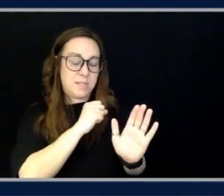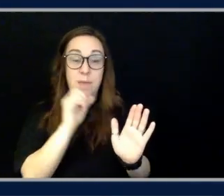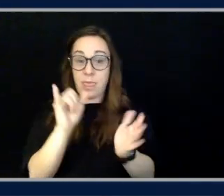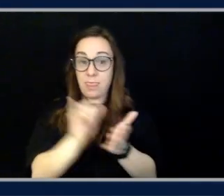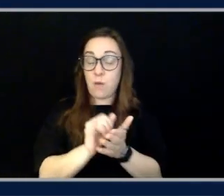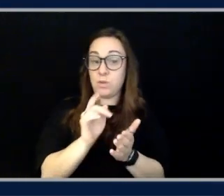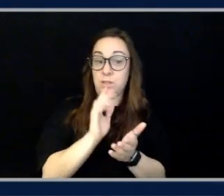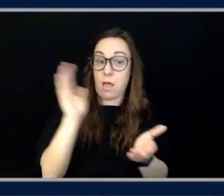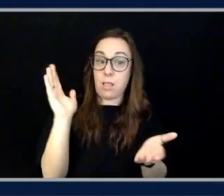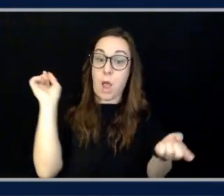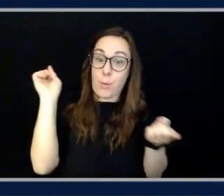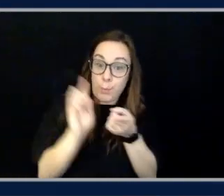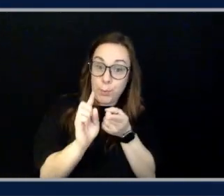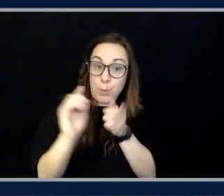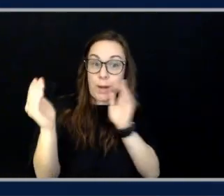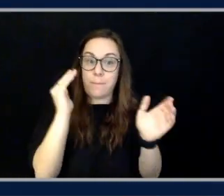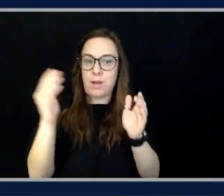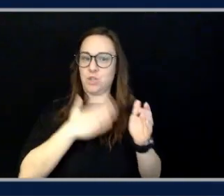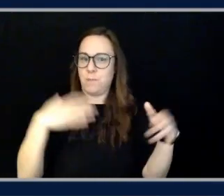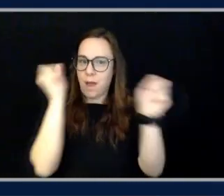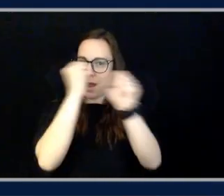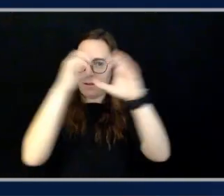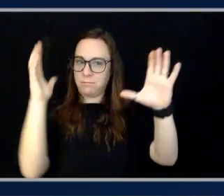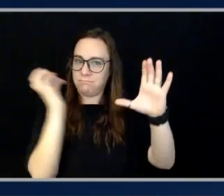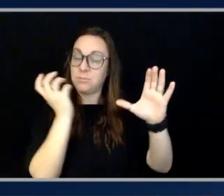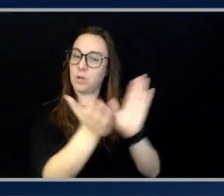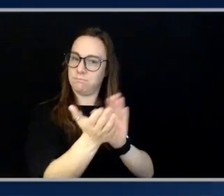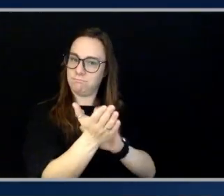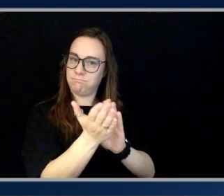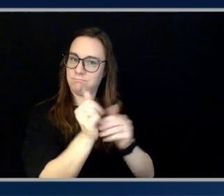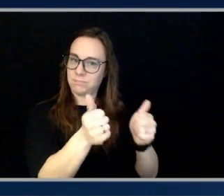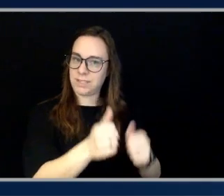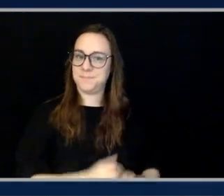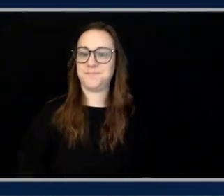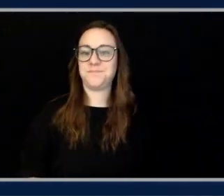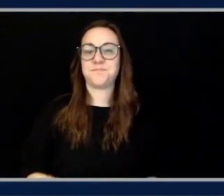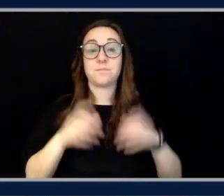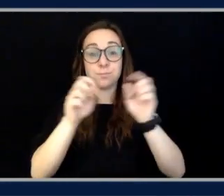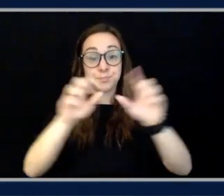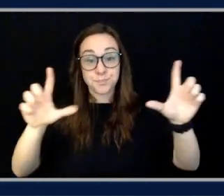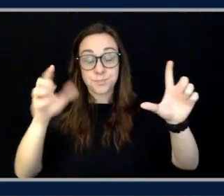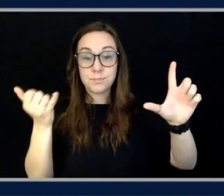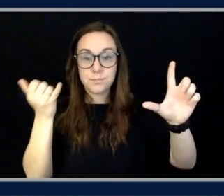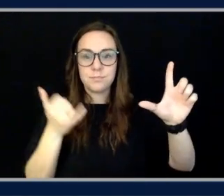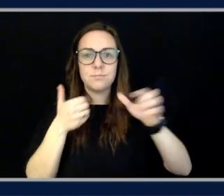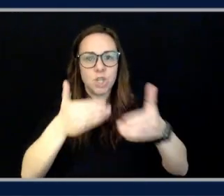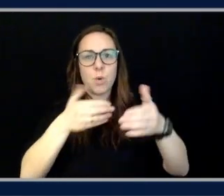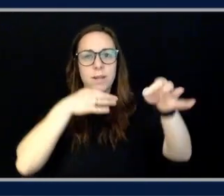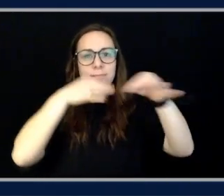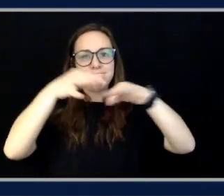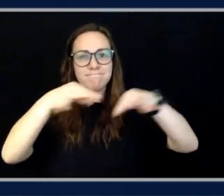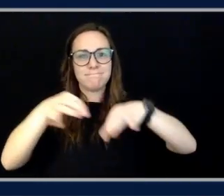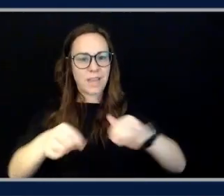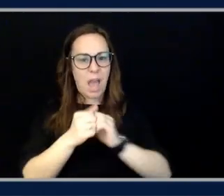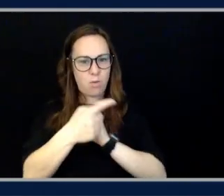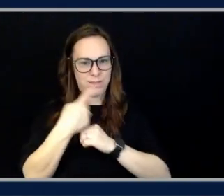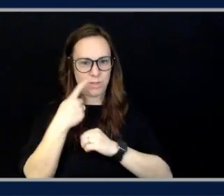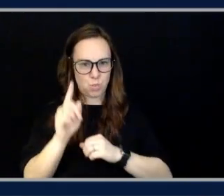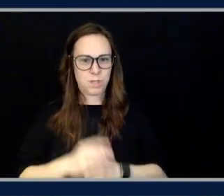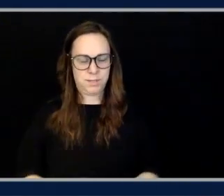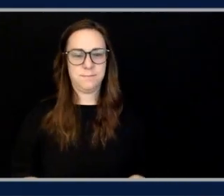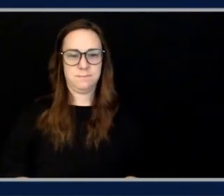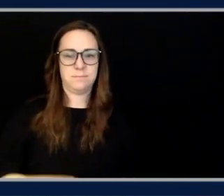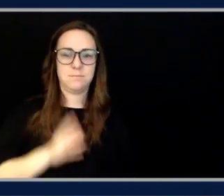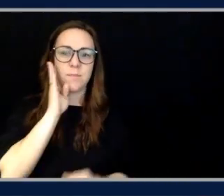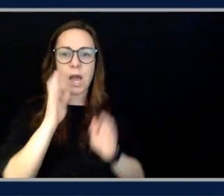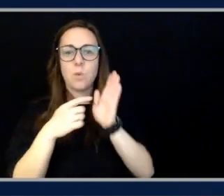kudos, done a fantastic job here. Well, we got your screen pulled up for us. You want to start walking us through how this works? Yeah. So I just want to quickly briefly just show you the